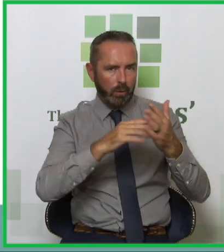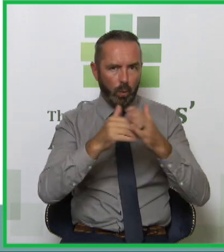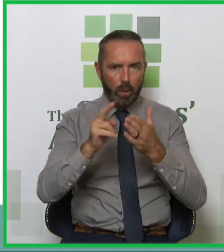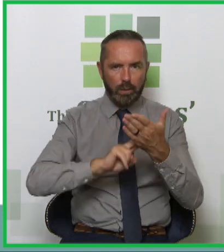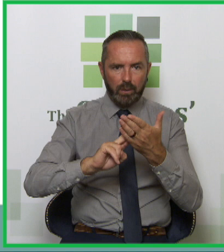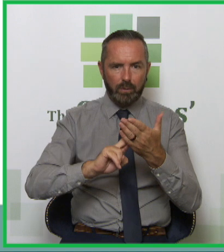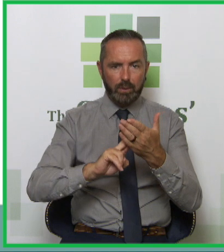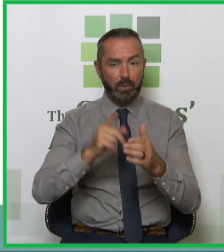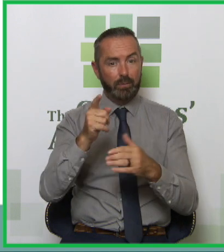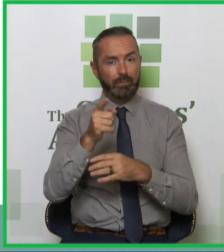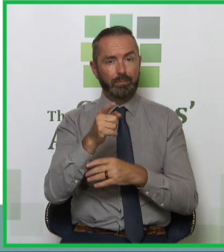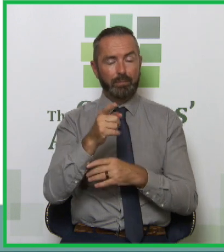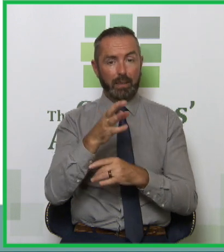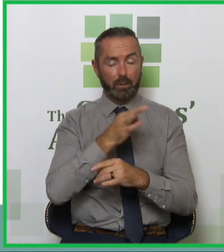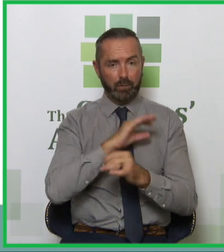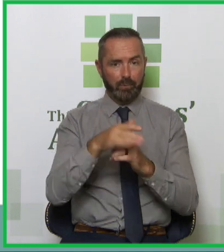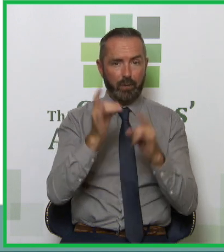a fit for something like health prevention.